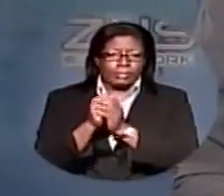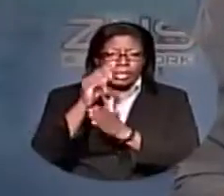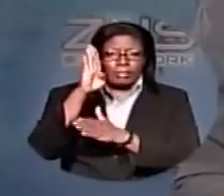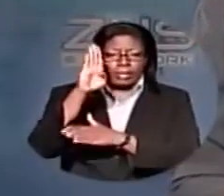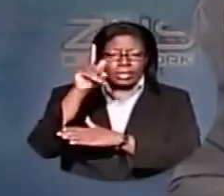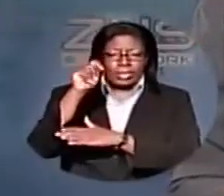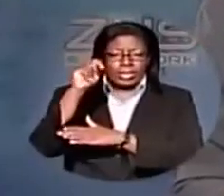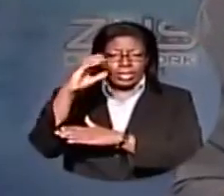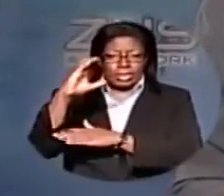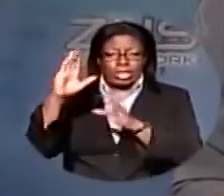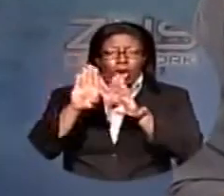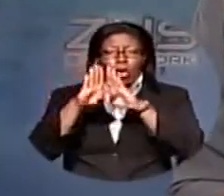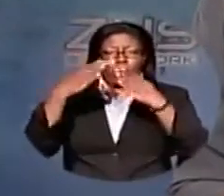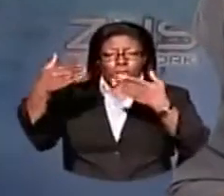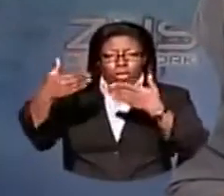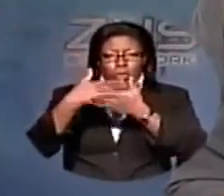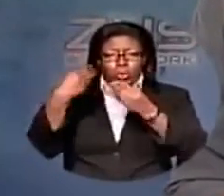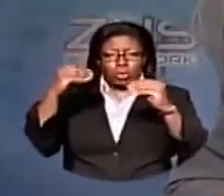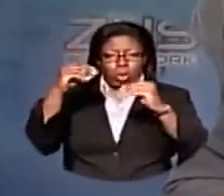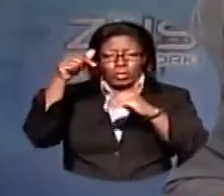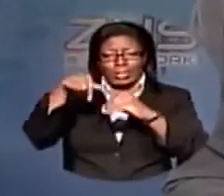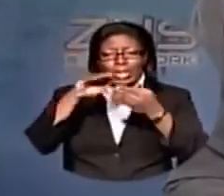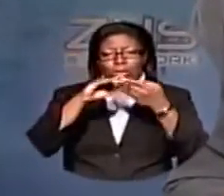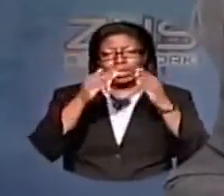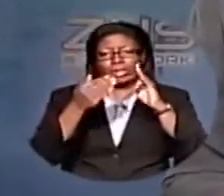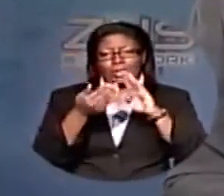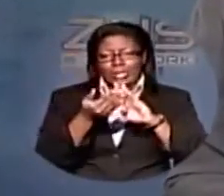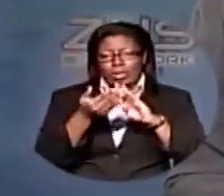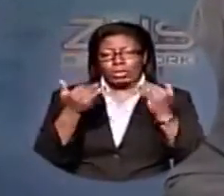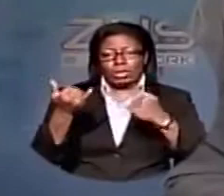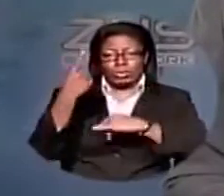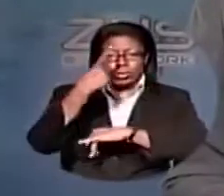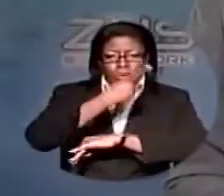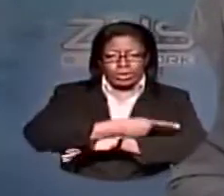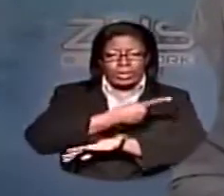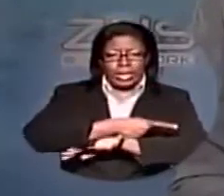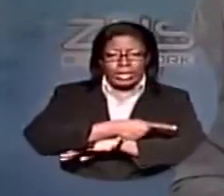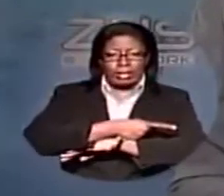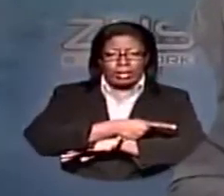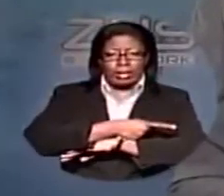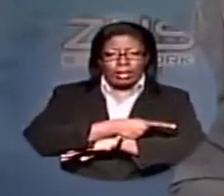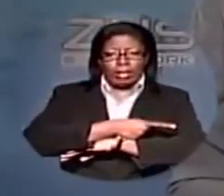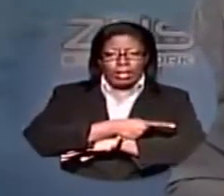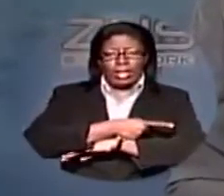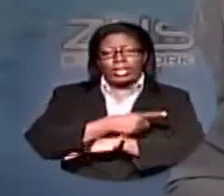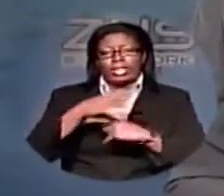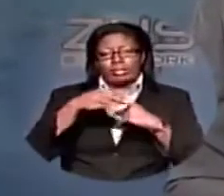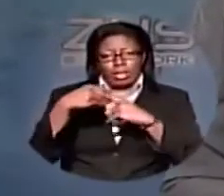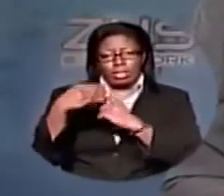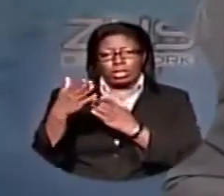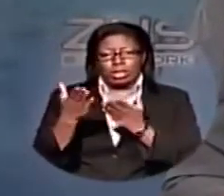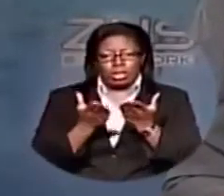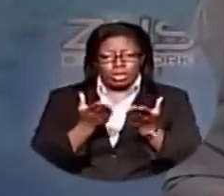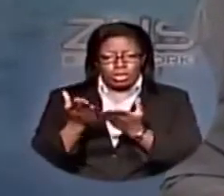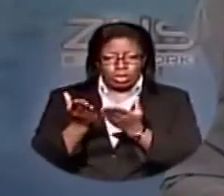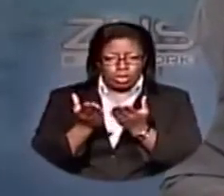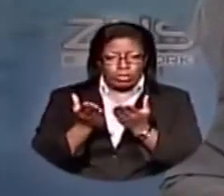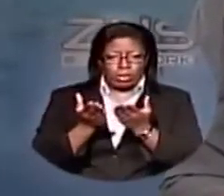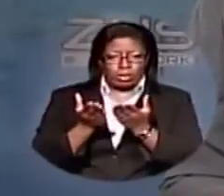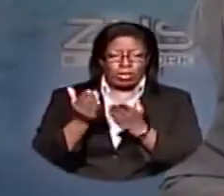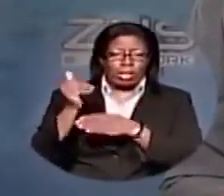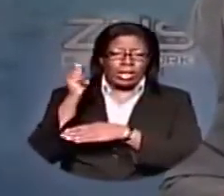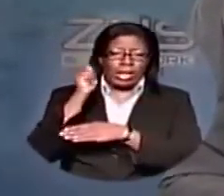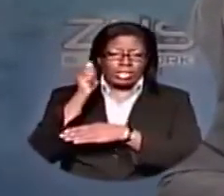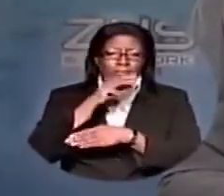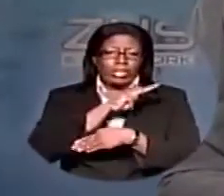BTC opened a new store in downtown Nassau today. A special ceremony is just strapped up at the new location. Our AltaVise Monnings